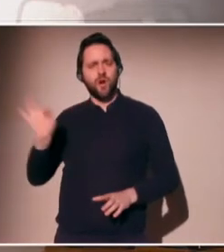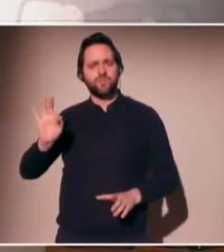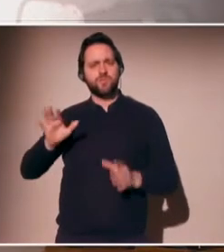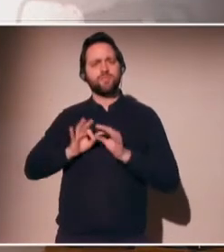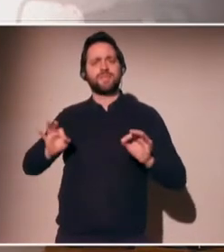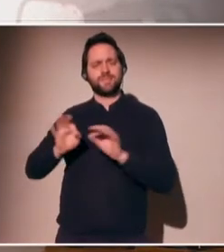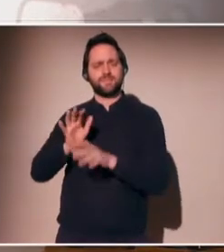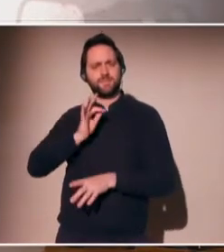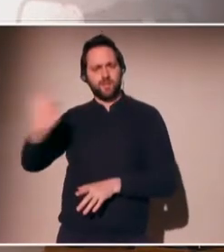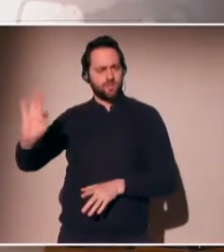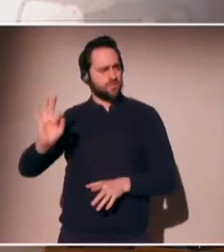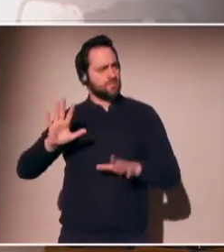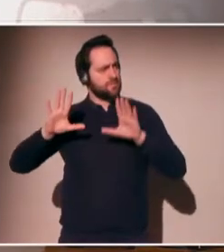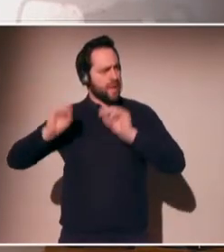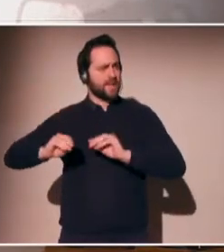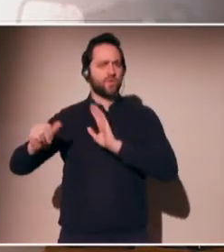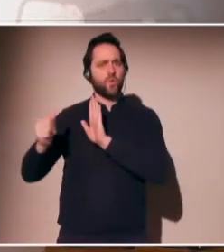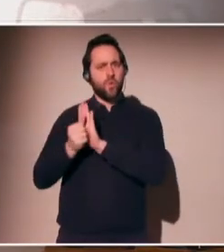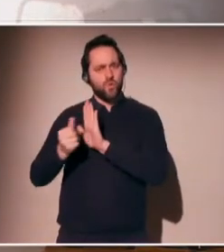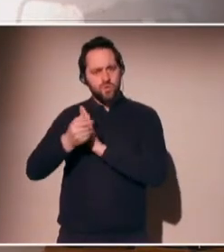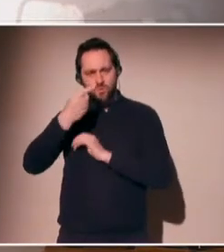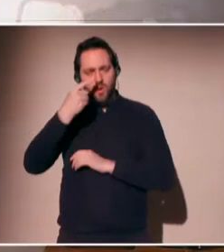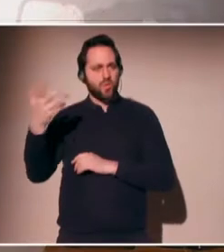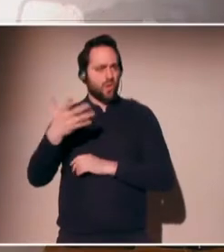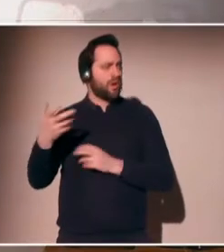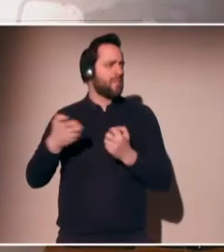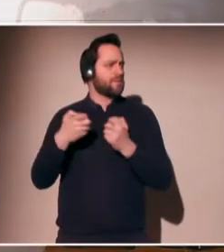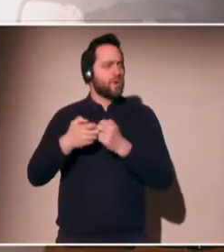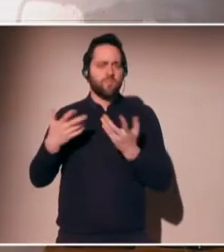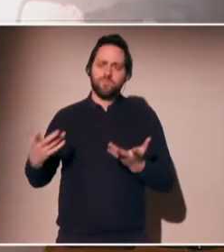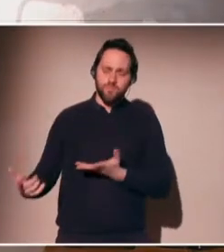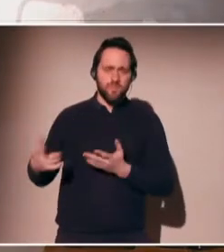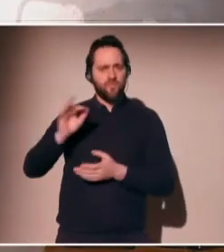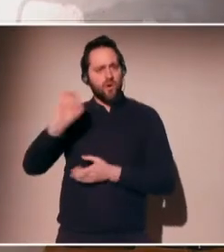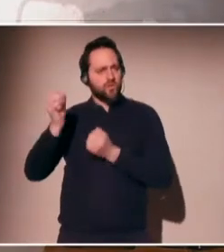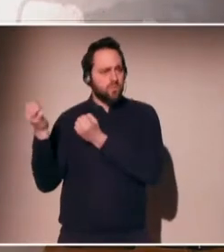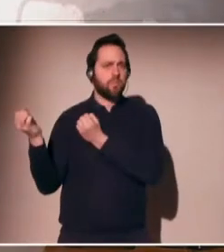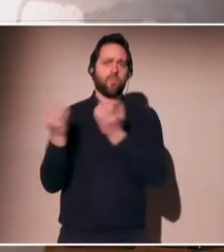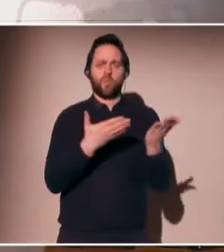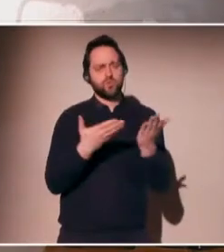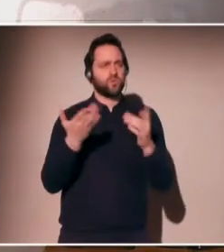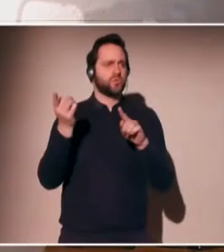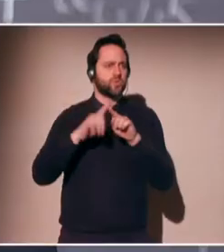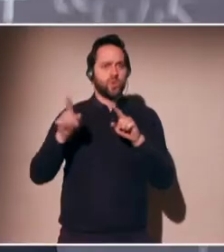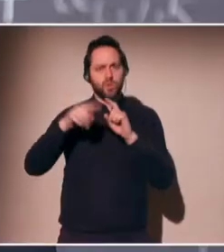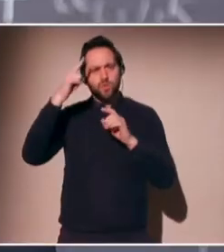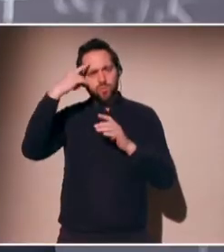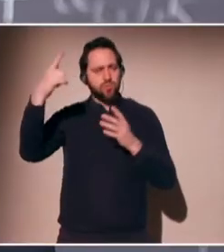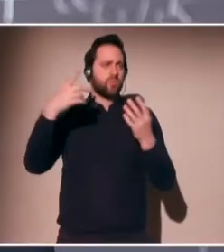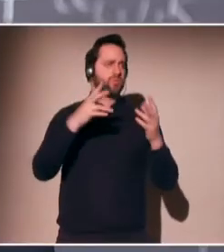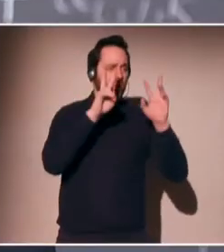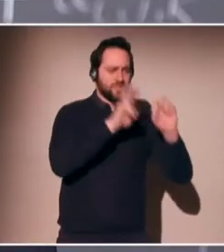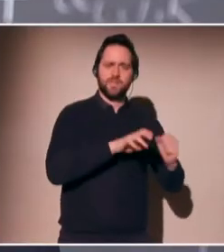pick up the mantle? All the proposals that are being made today, how can, therefore, France